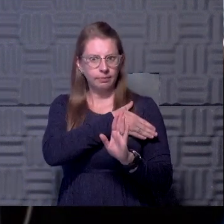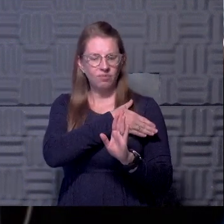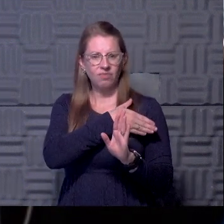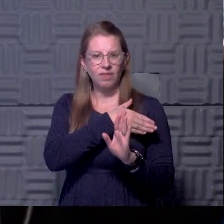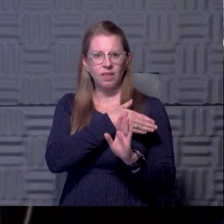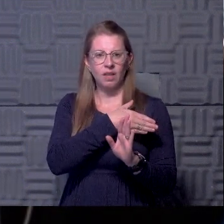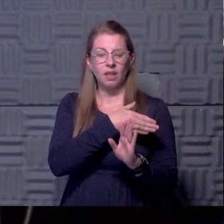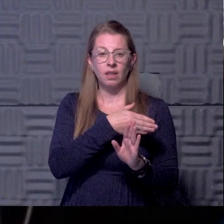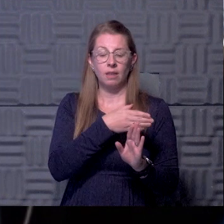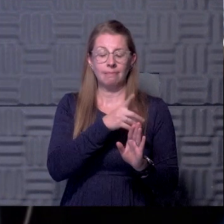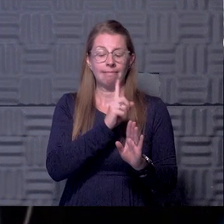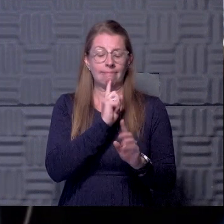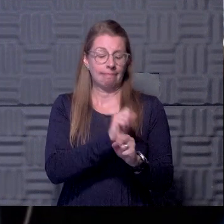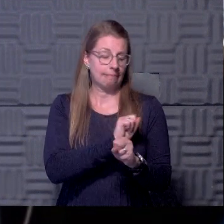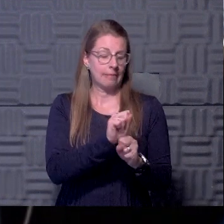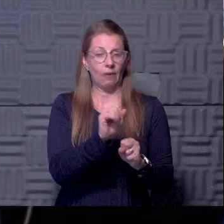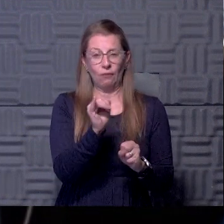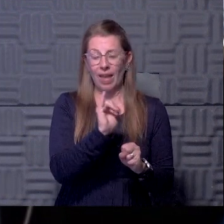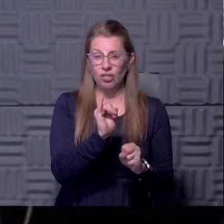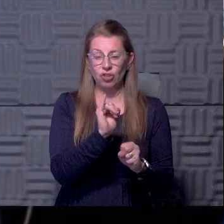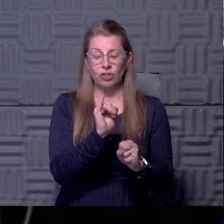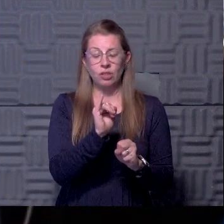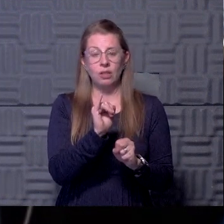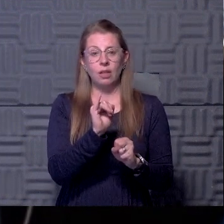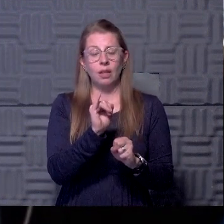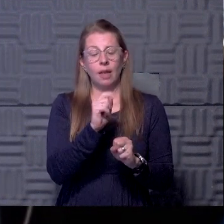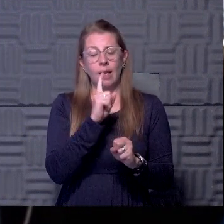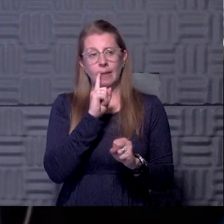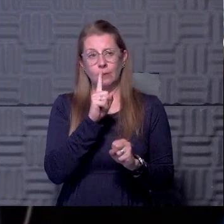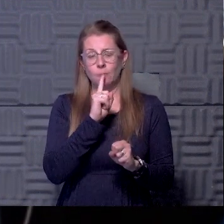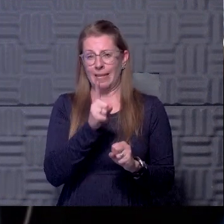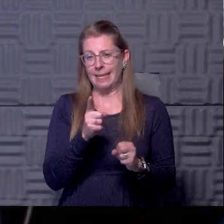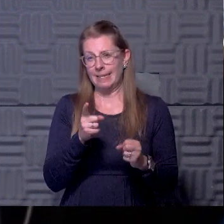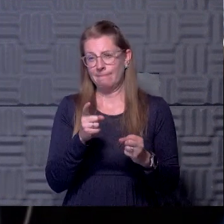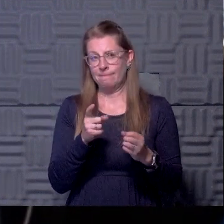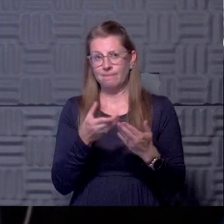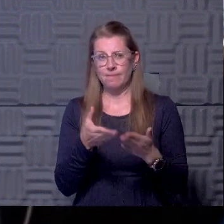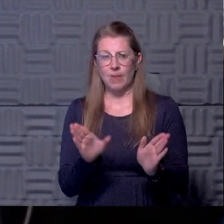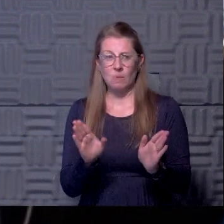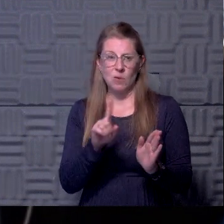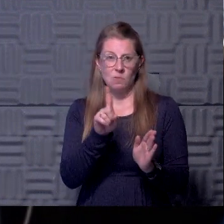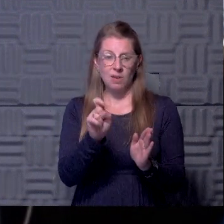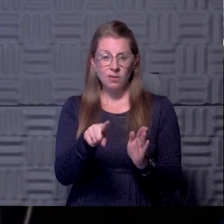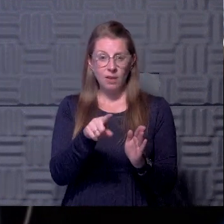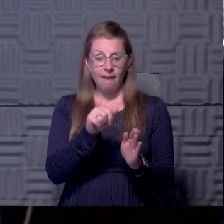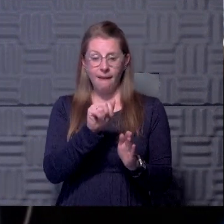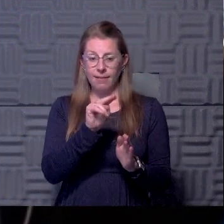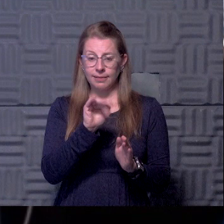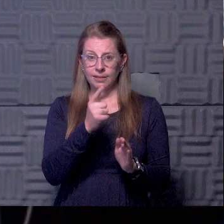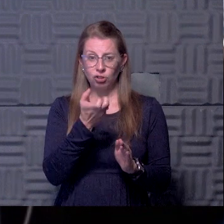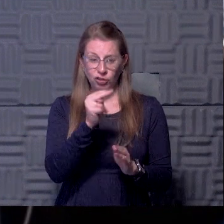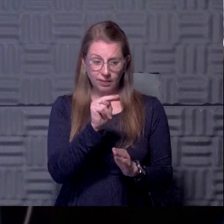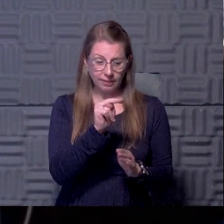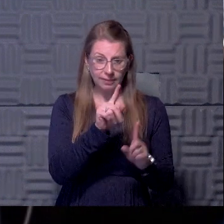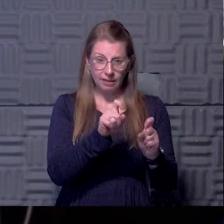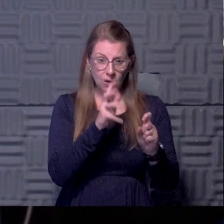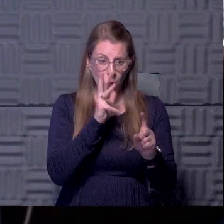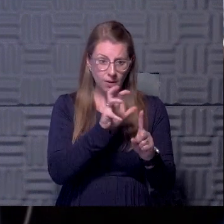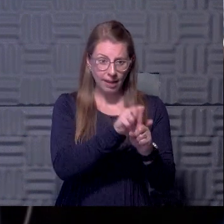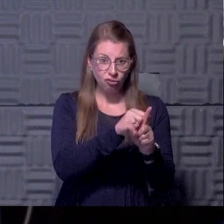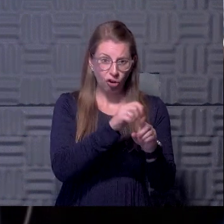are very infectious days. Uh, I think it's an open question whether or not antigen testing will detect it early enough to catch